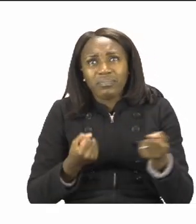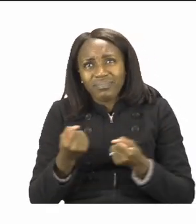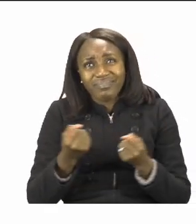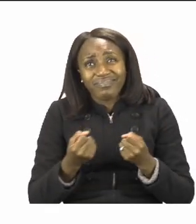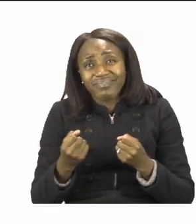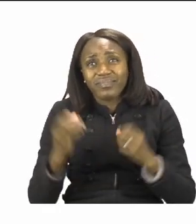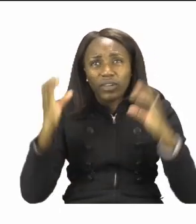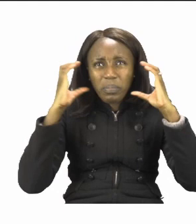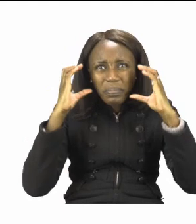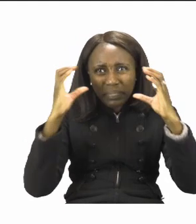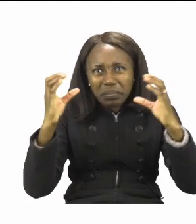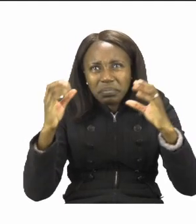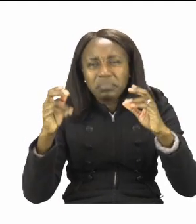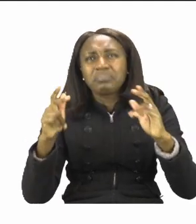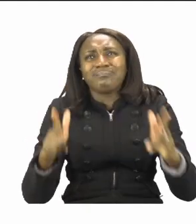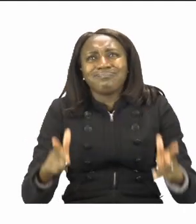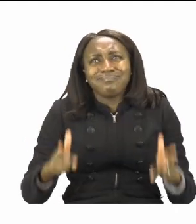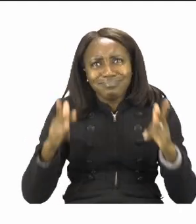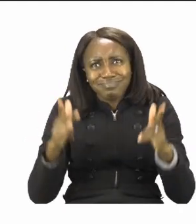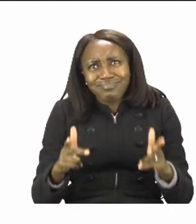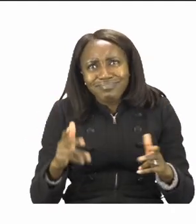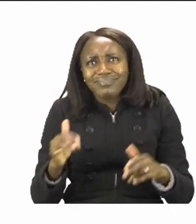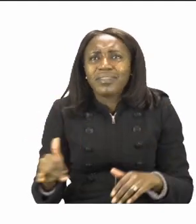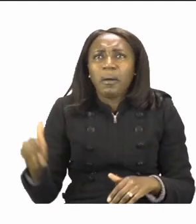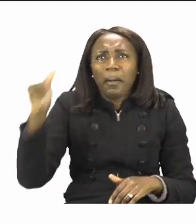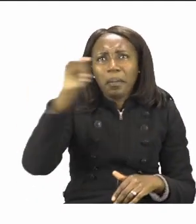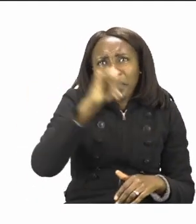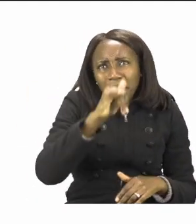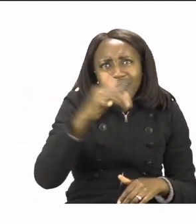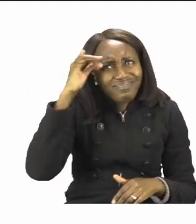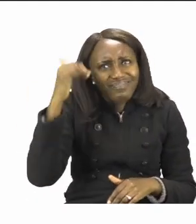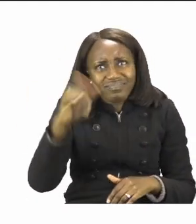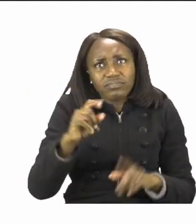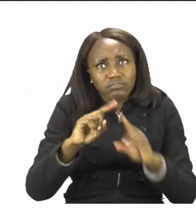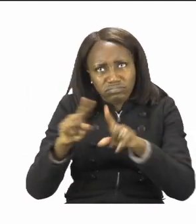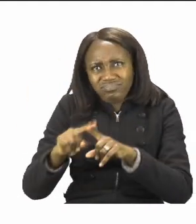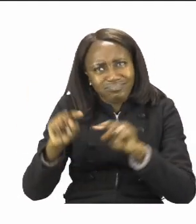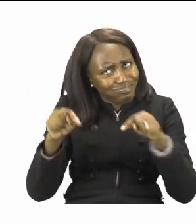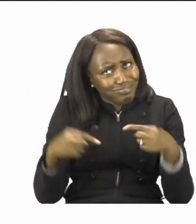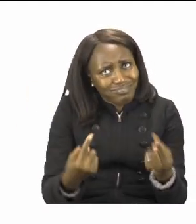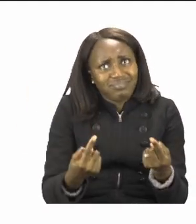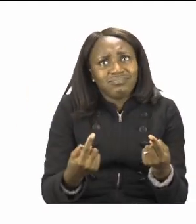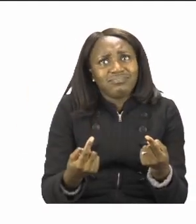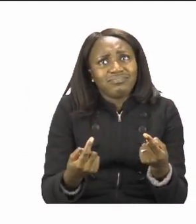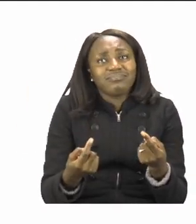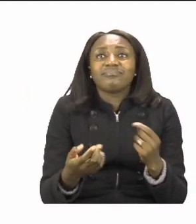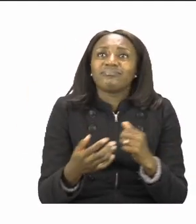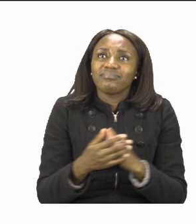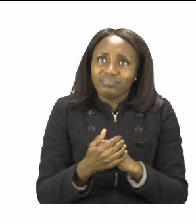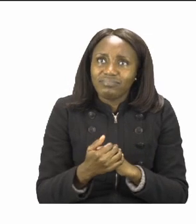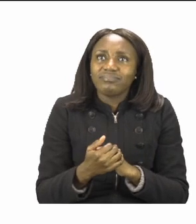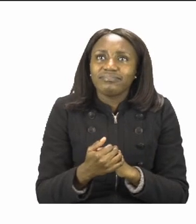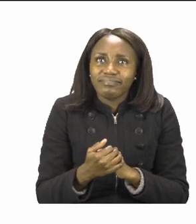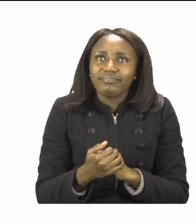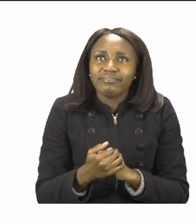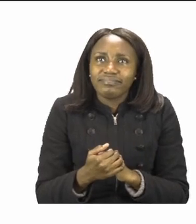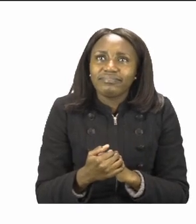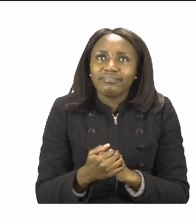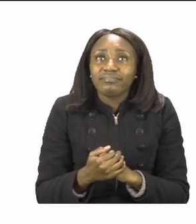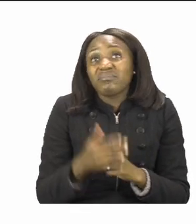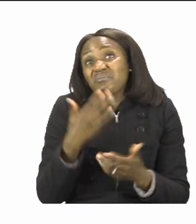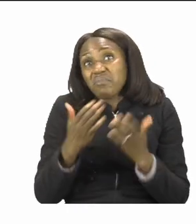that you are looking for things that can carry people. It can be something that can travel on the road or in the sky